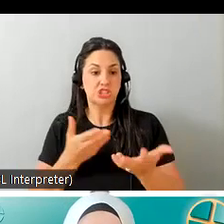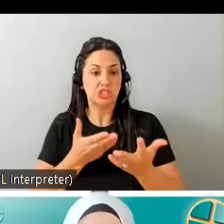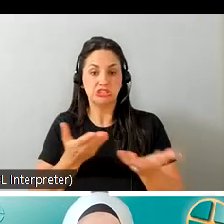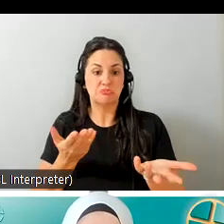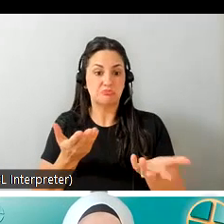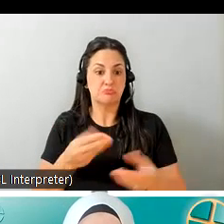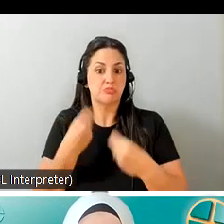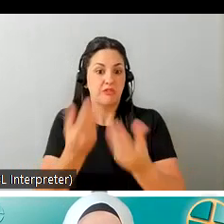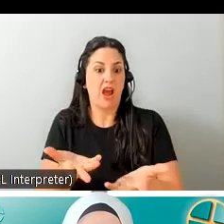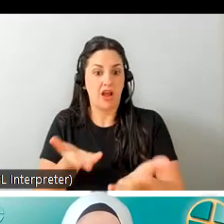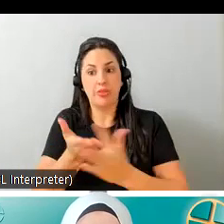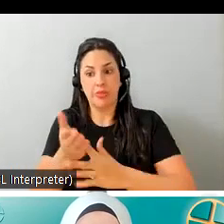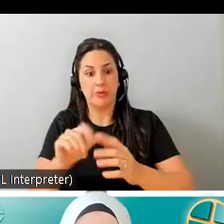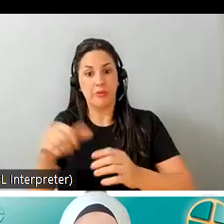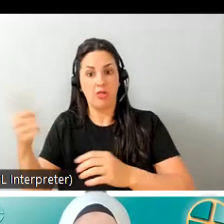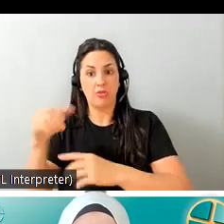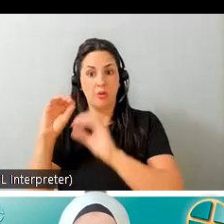we have if one cannot